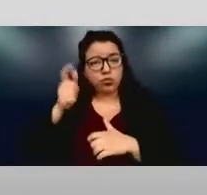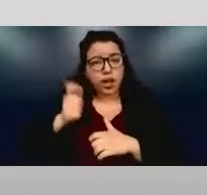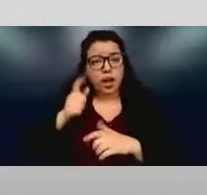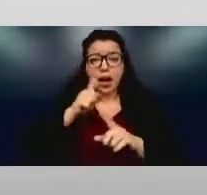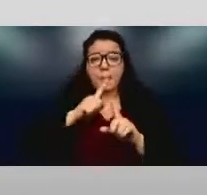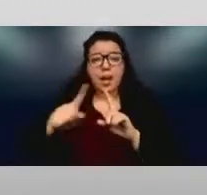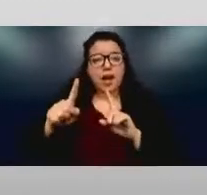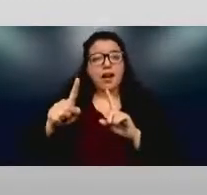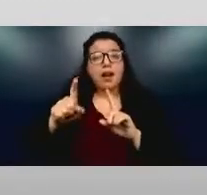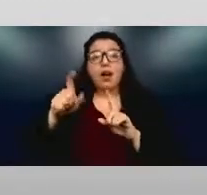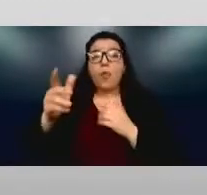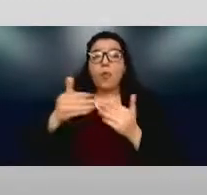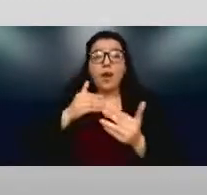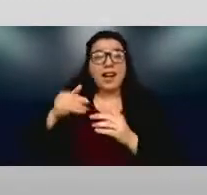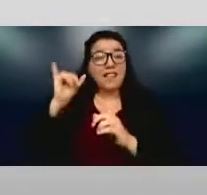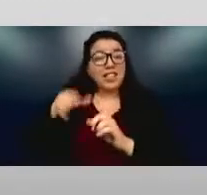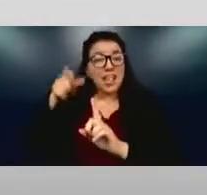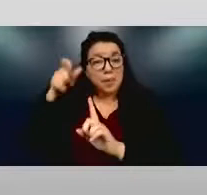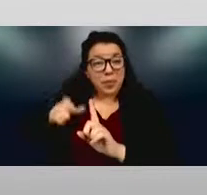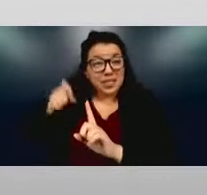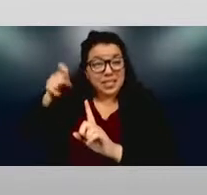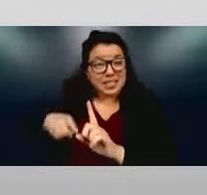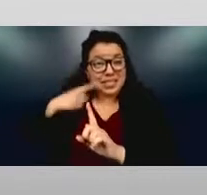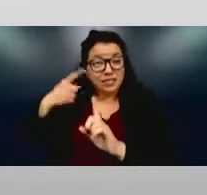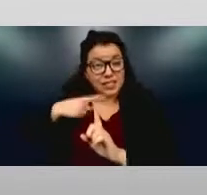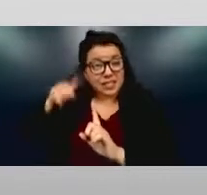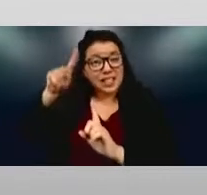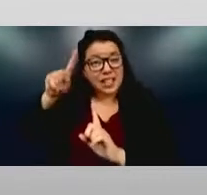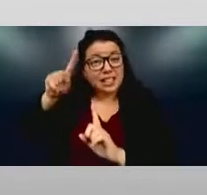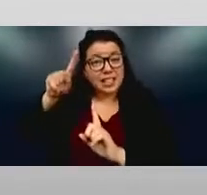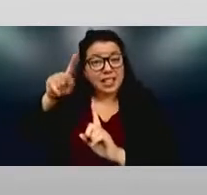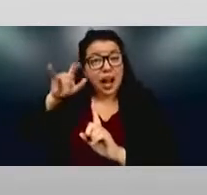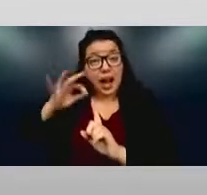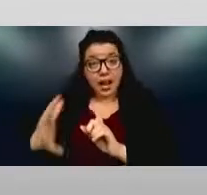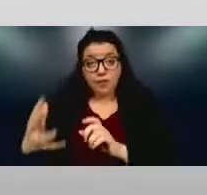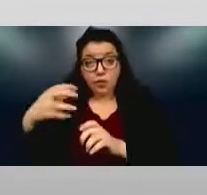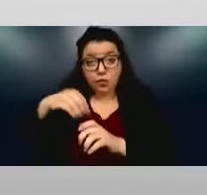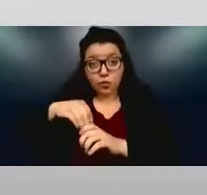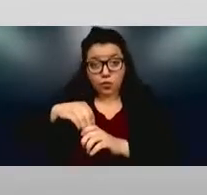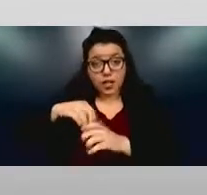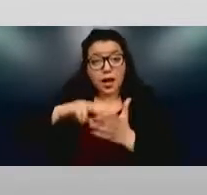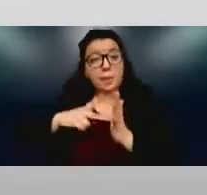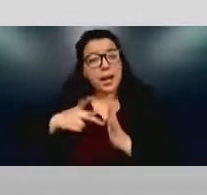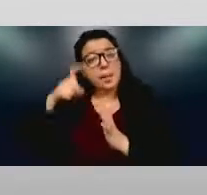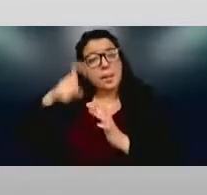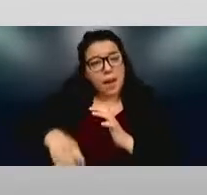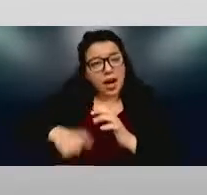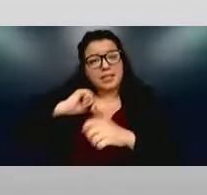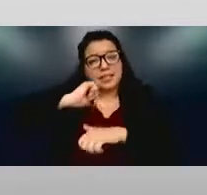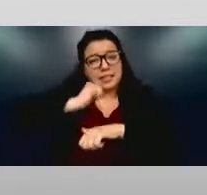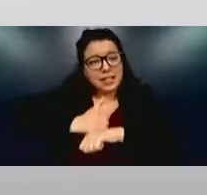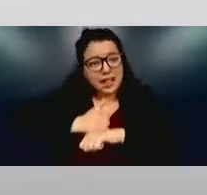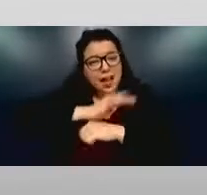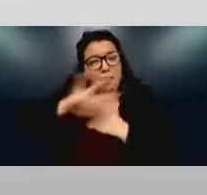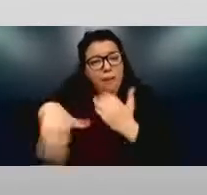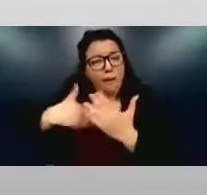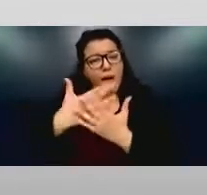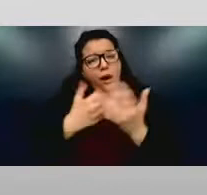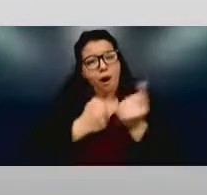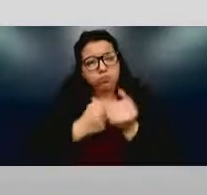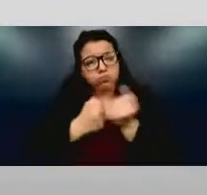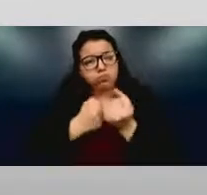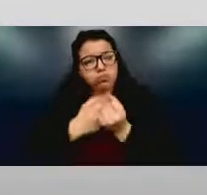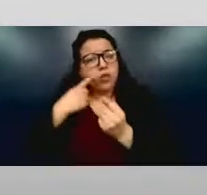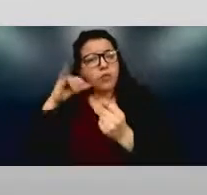whatever they need to succeed if you're going to include us as the impact that you are making on science.